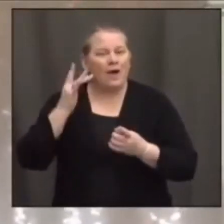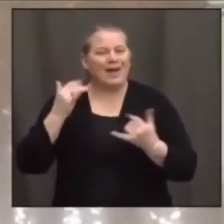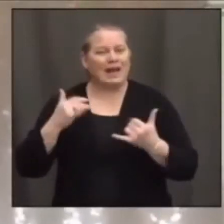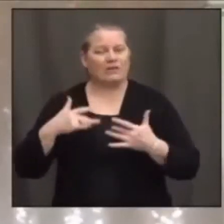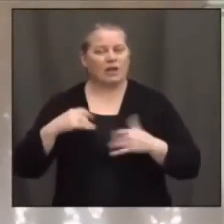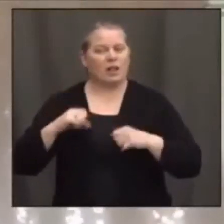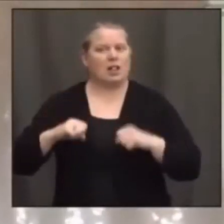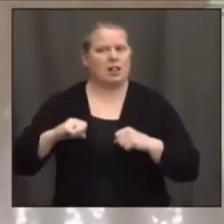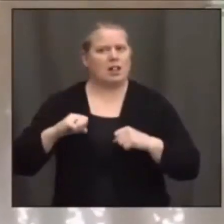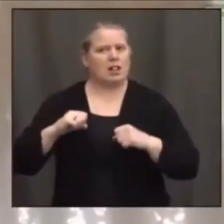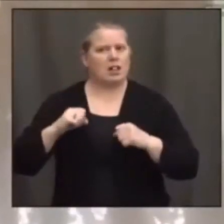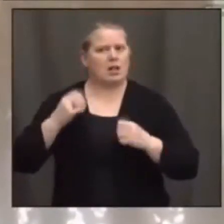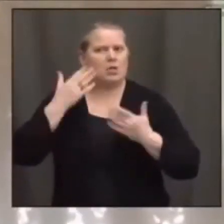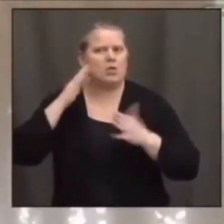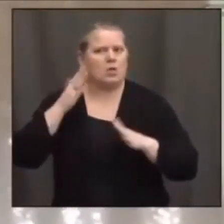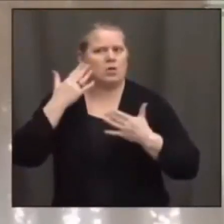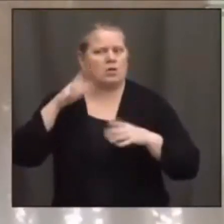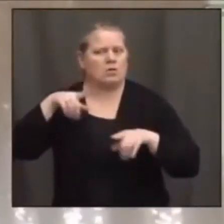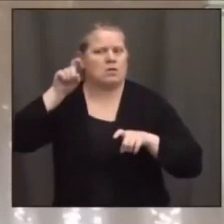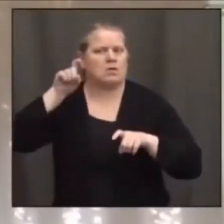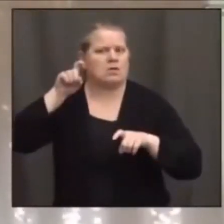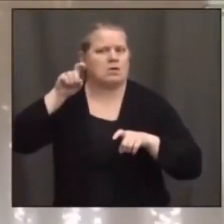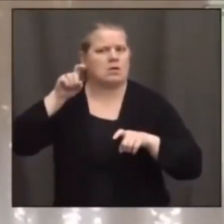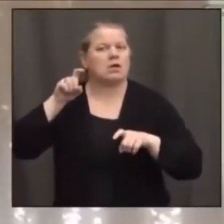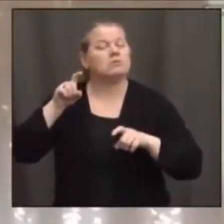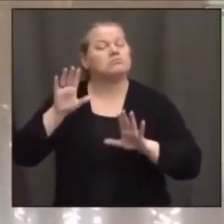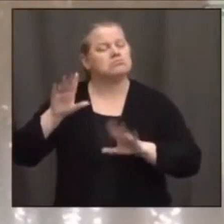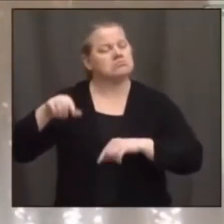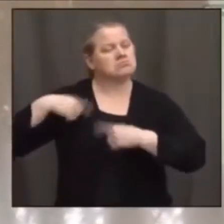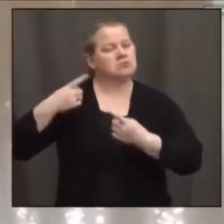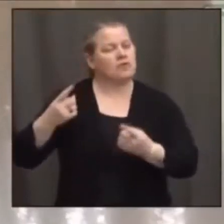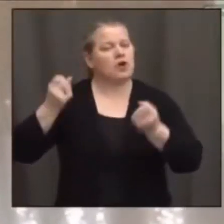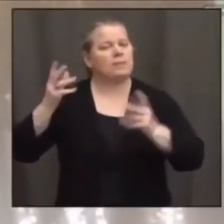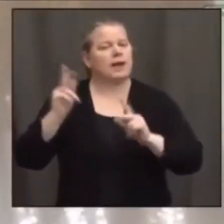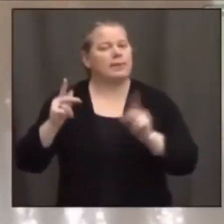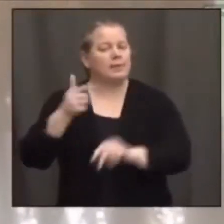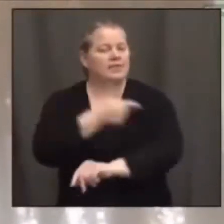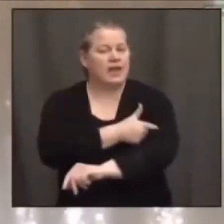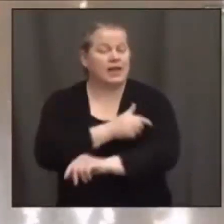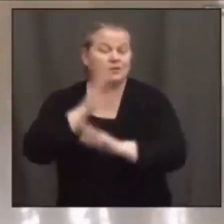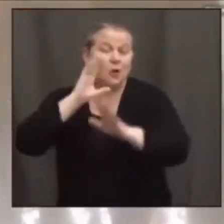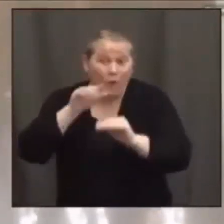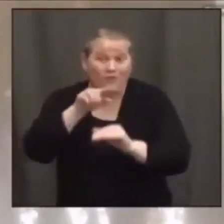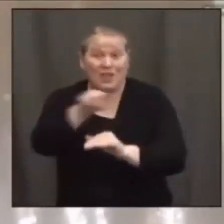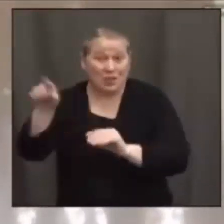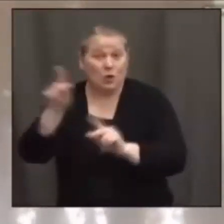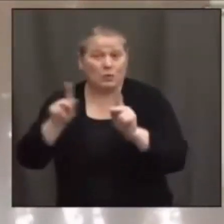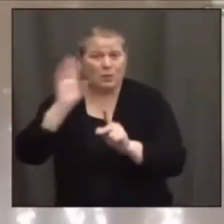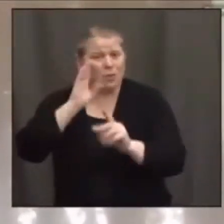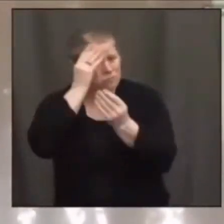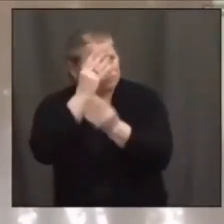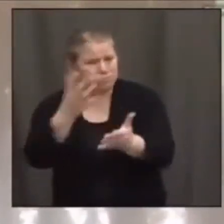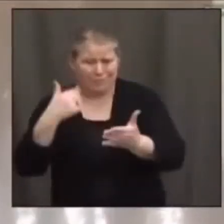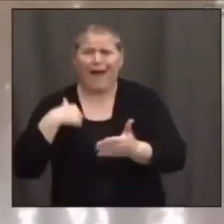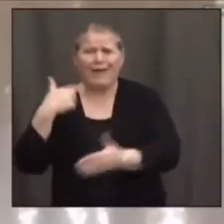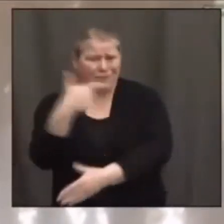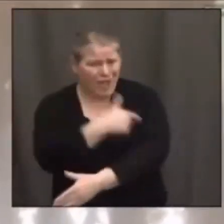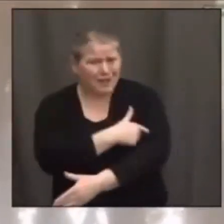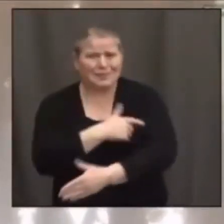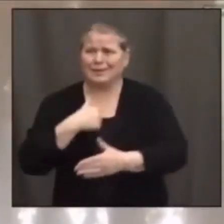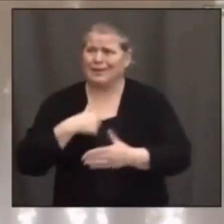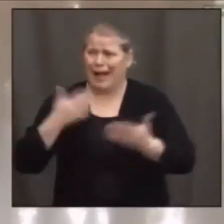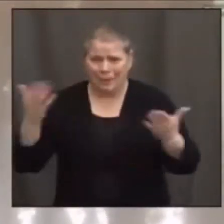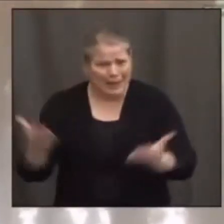there have been a lot of people vaccinated so far, and now hopefully they'll spread the knowledge, yes, I've been vaccinated and yes, I'm still